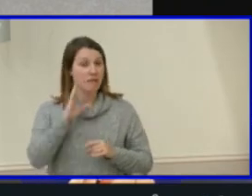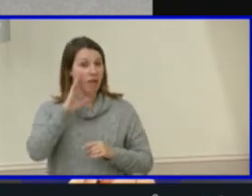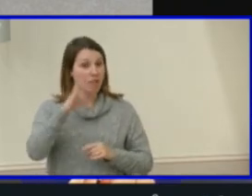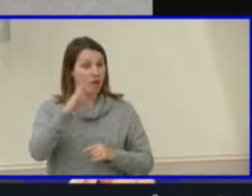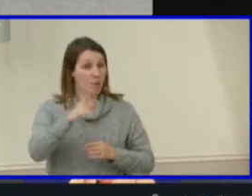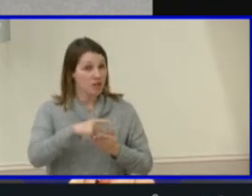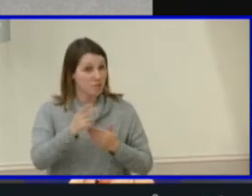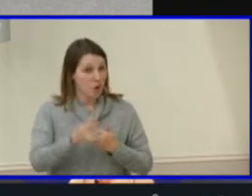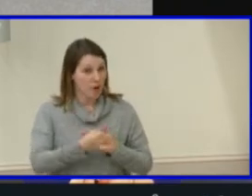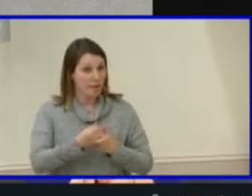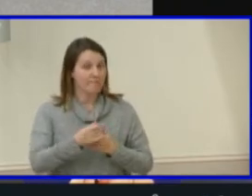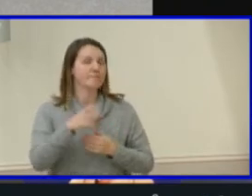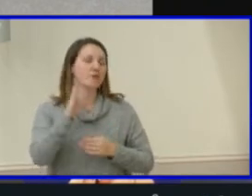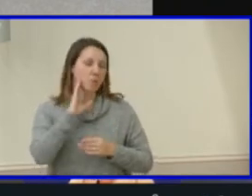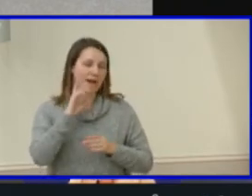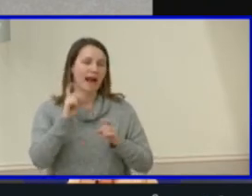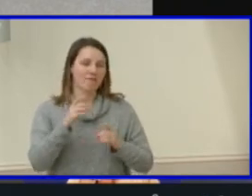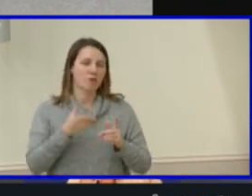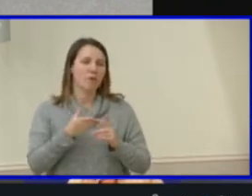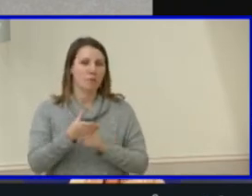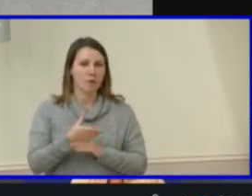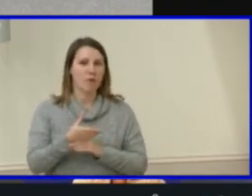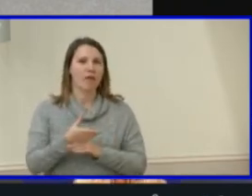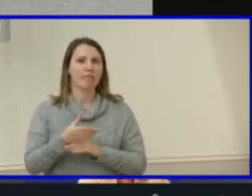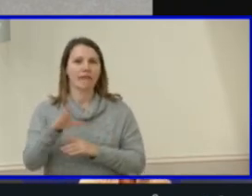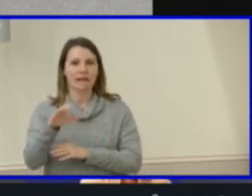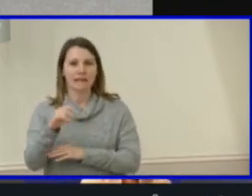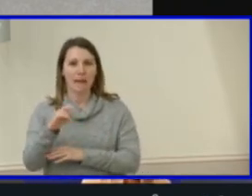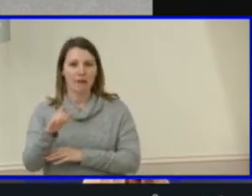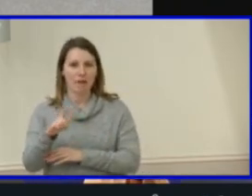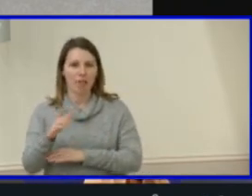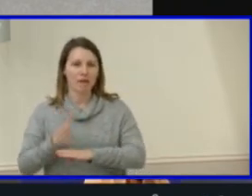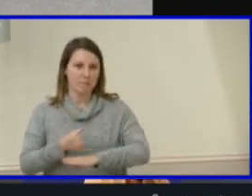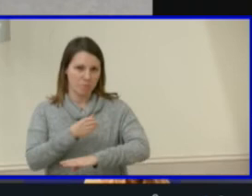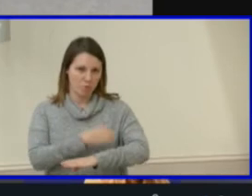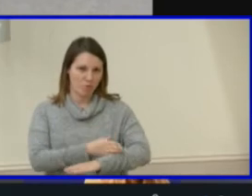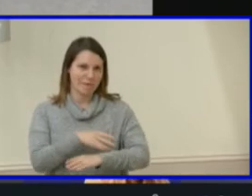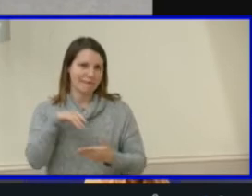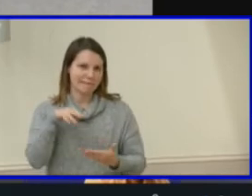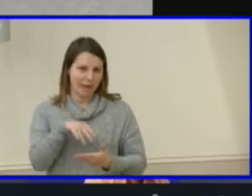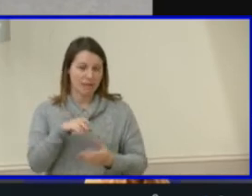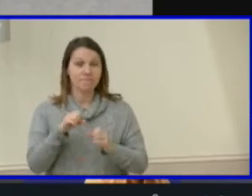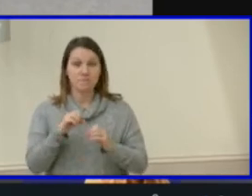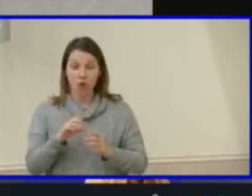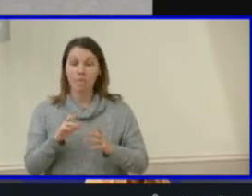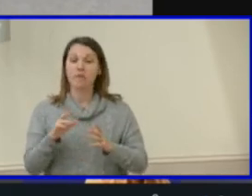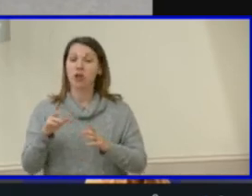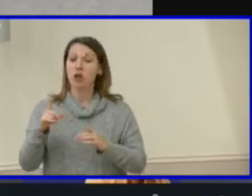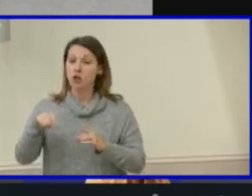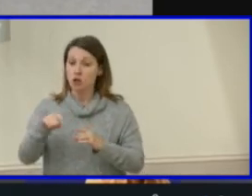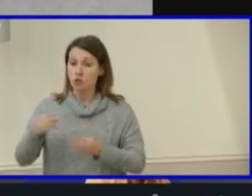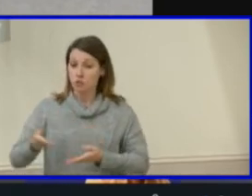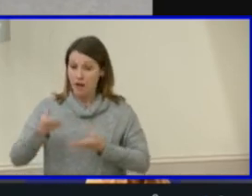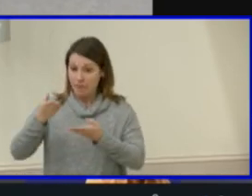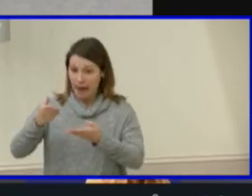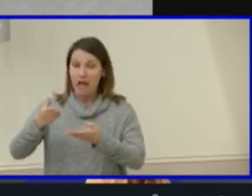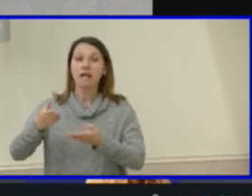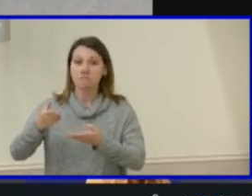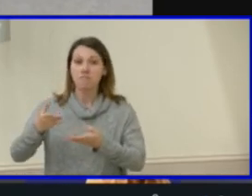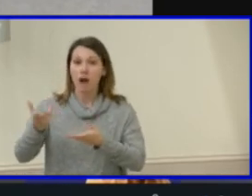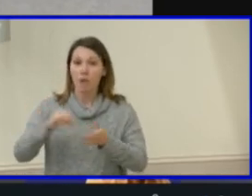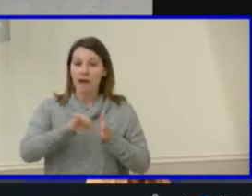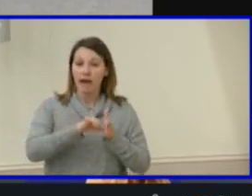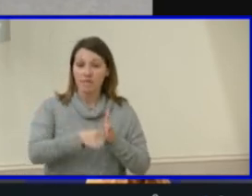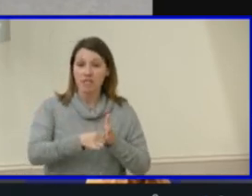would still have to go through the capital improvement study. So those recommendations were made and I just wanted to highlight those changes